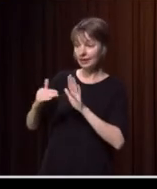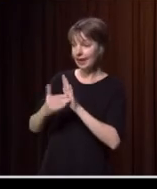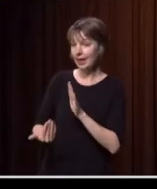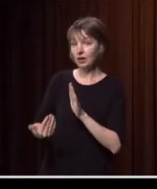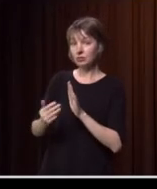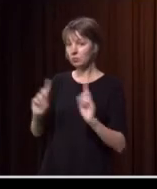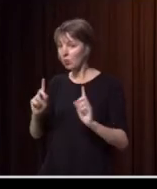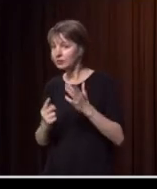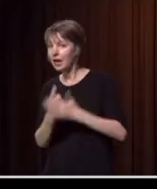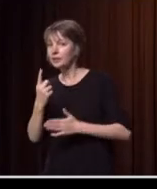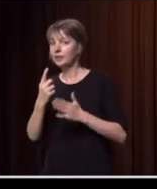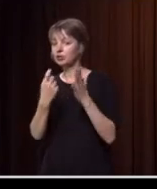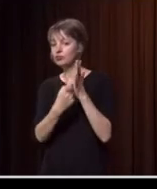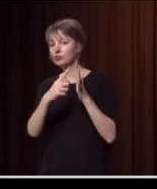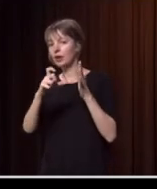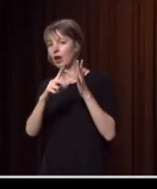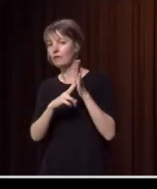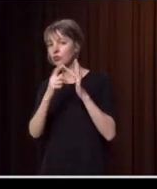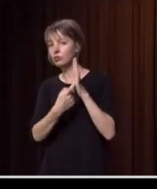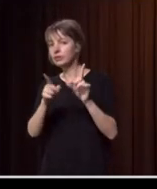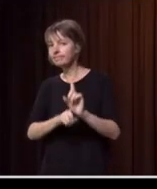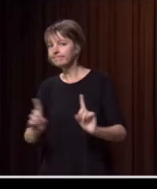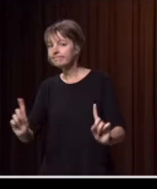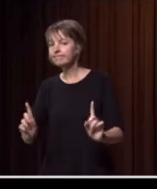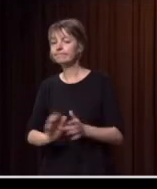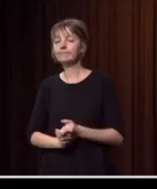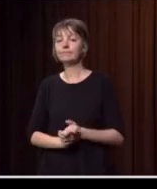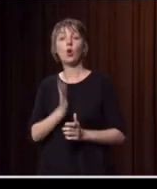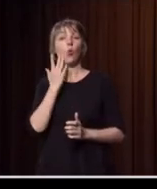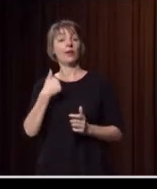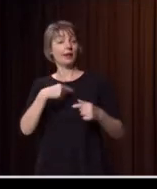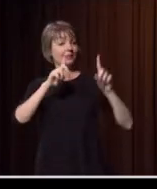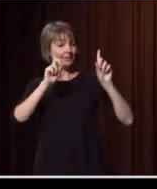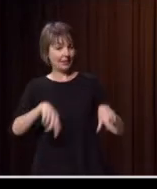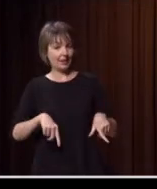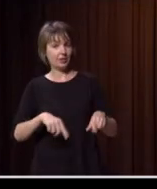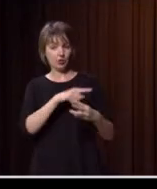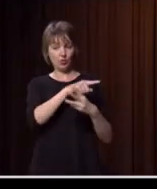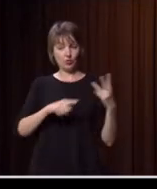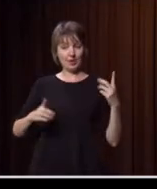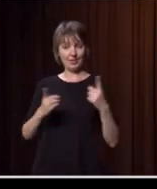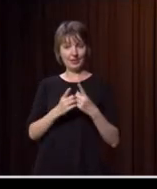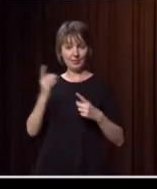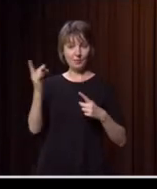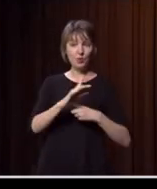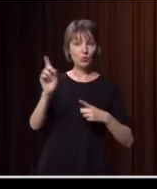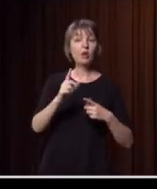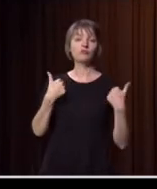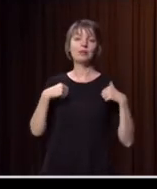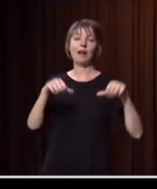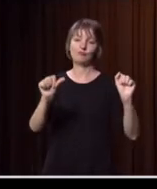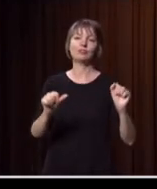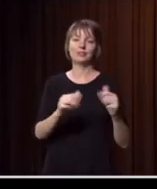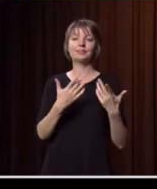the recovery stage? The three big priorities, Lydia, when I came into the role were recovery, recovery, recovery. They are still the three big